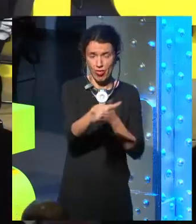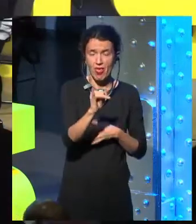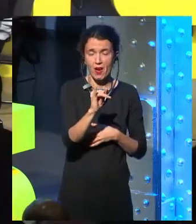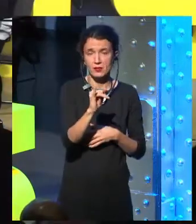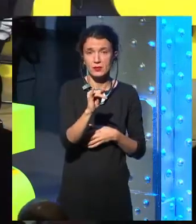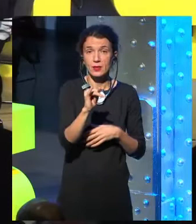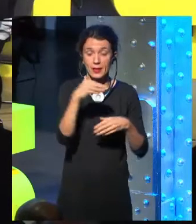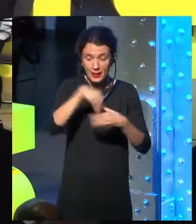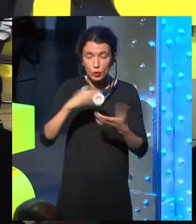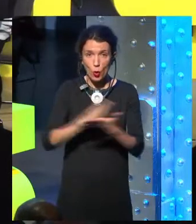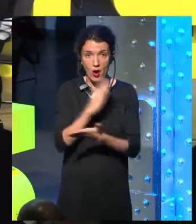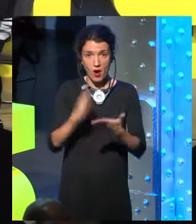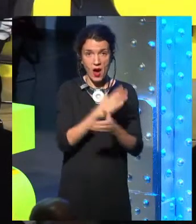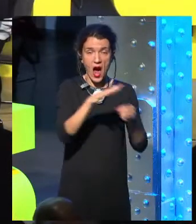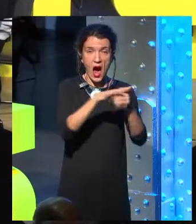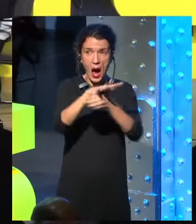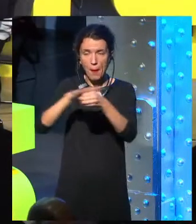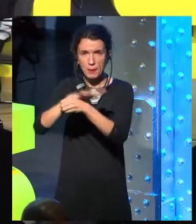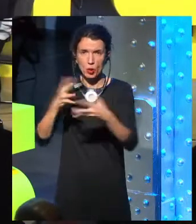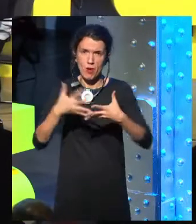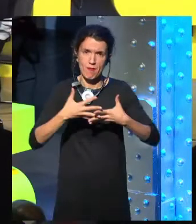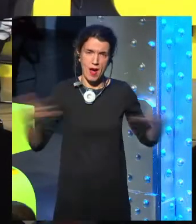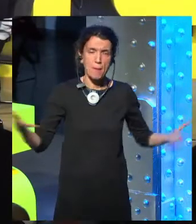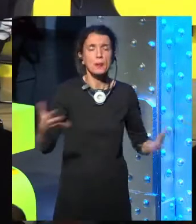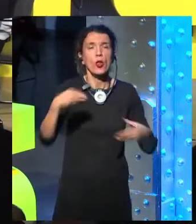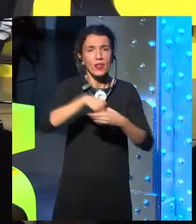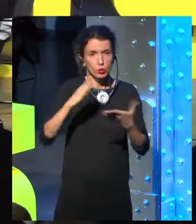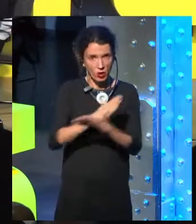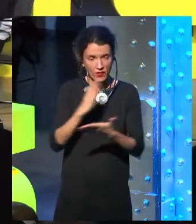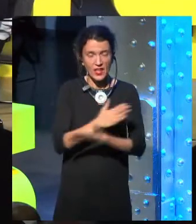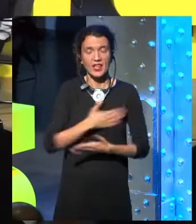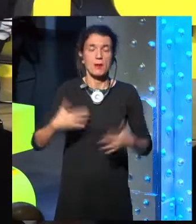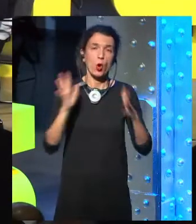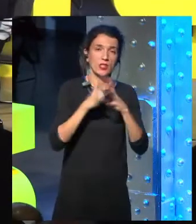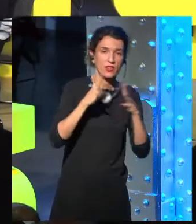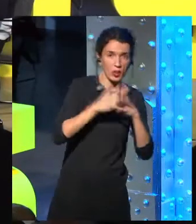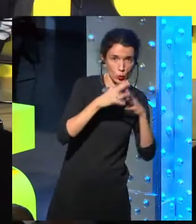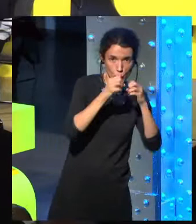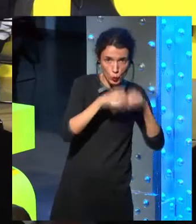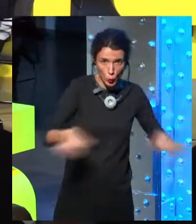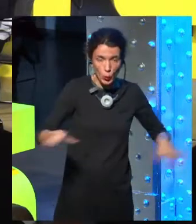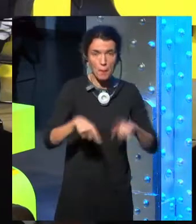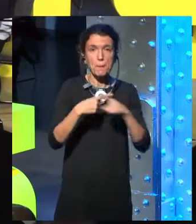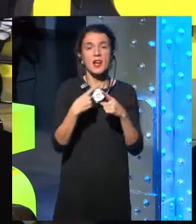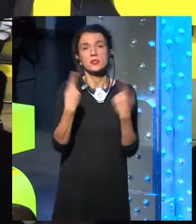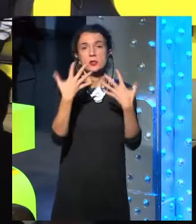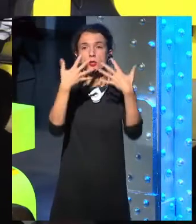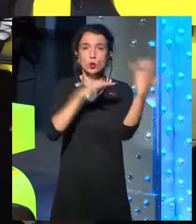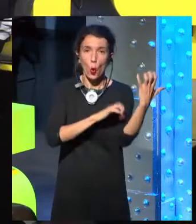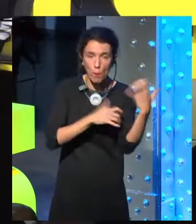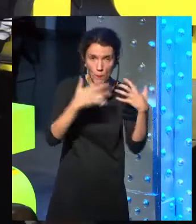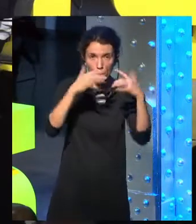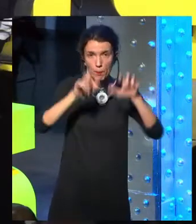that it is what we want to tackle in the new TELOS, from infrastructures and